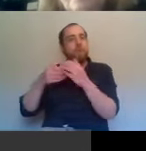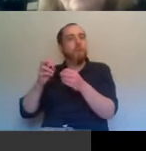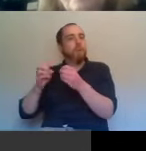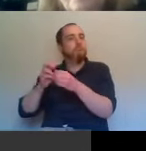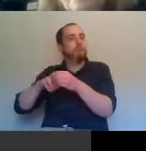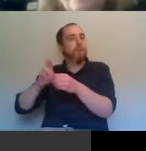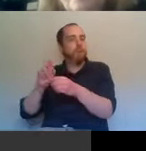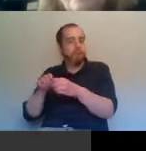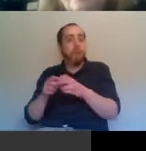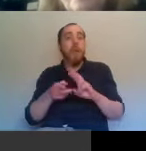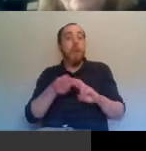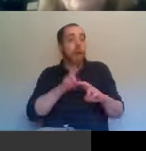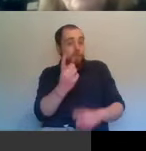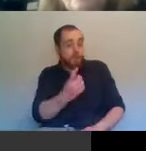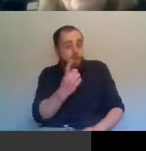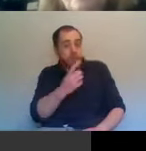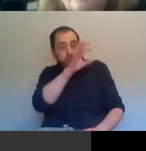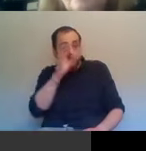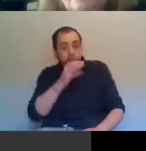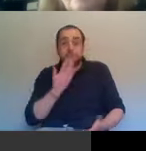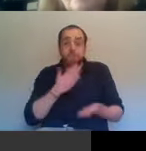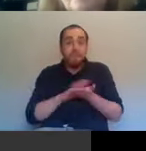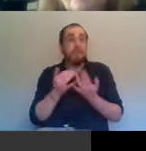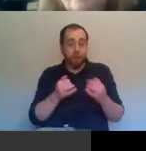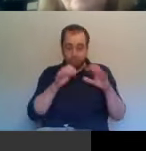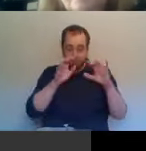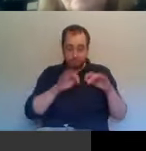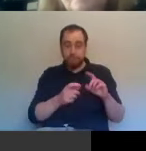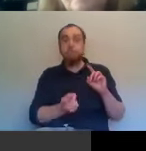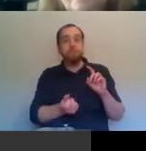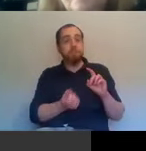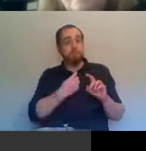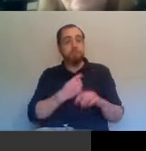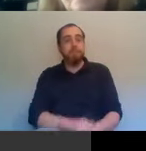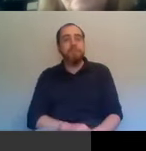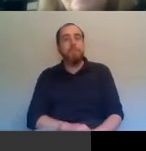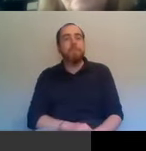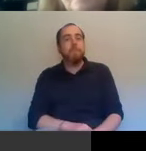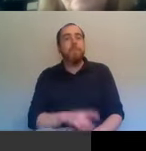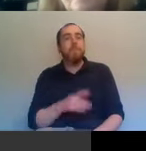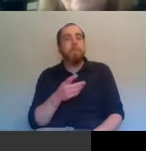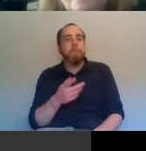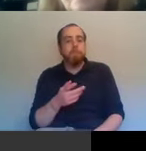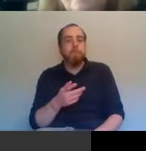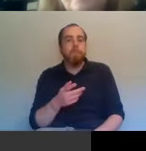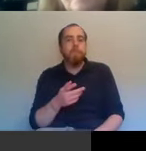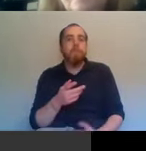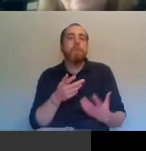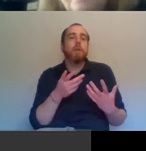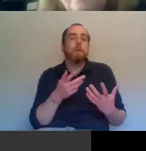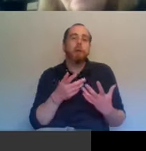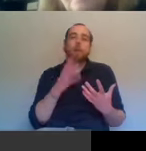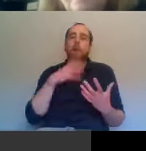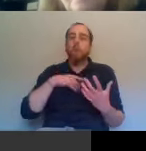three now. Um, Laura, if I can come back to you on that, how much, I mean, obviously your relationship